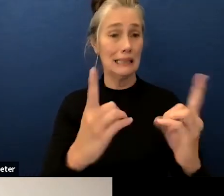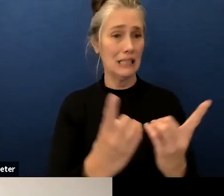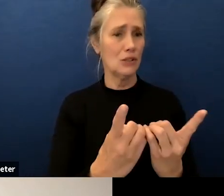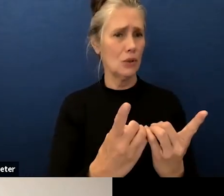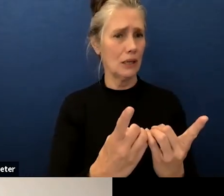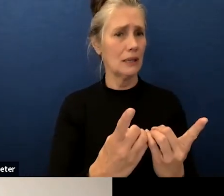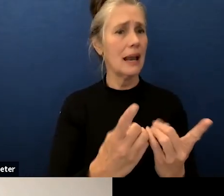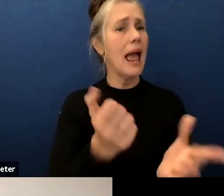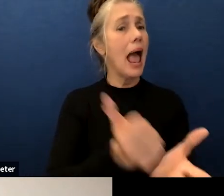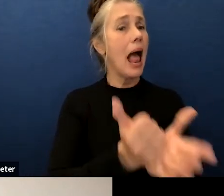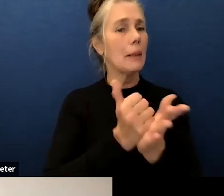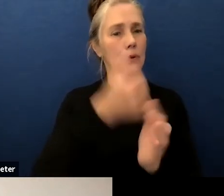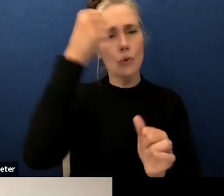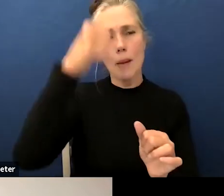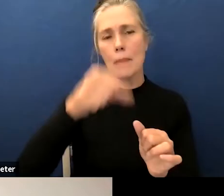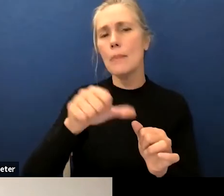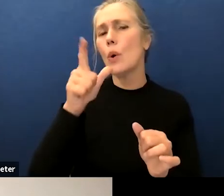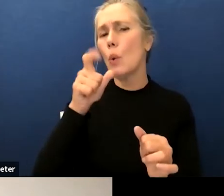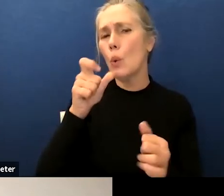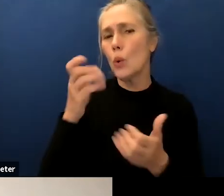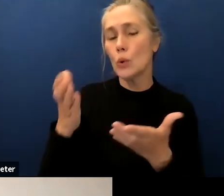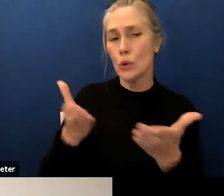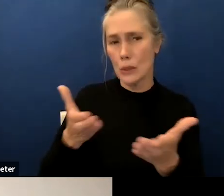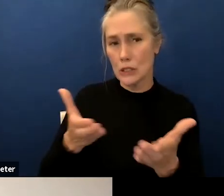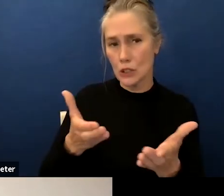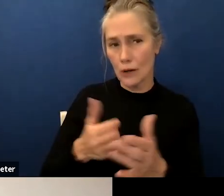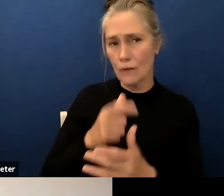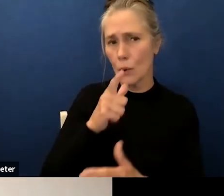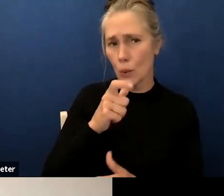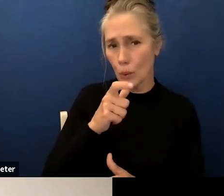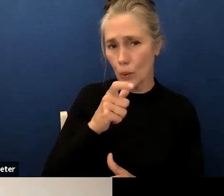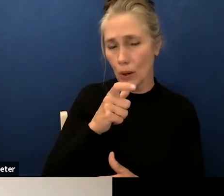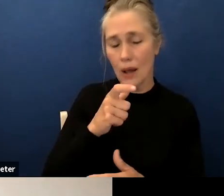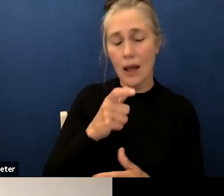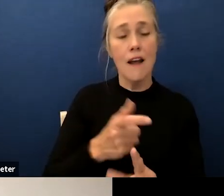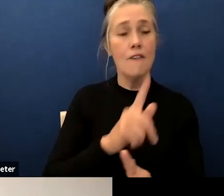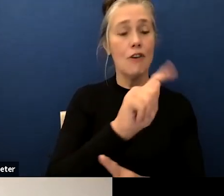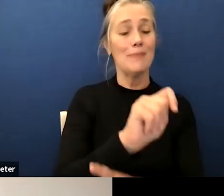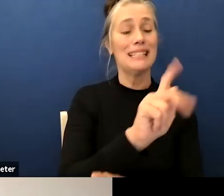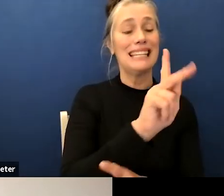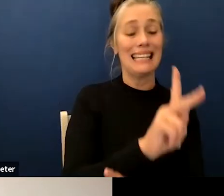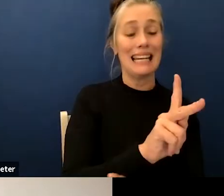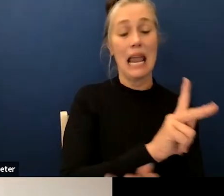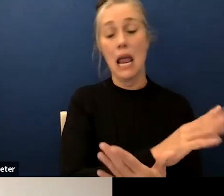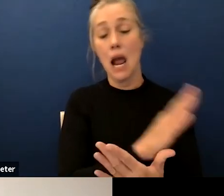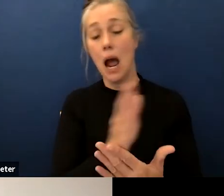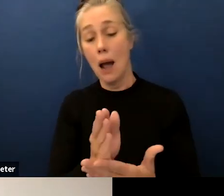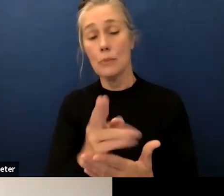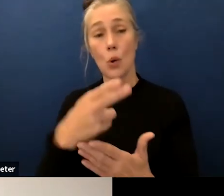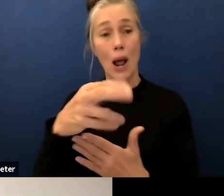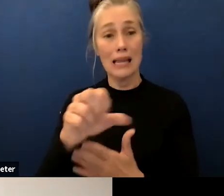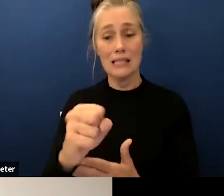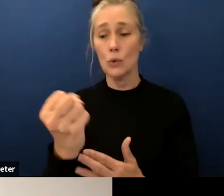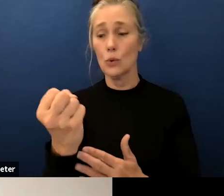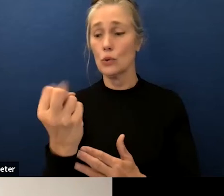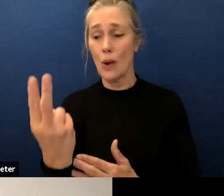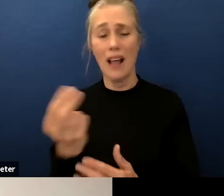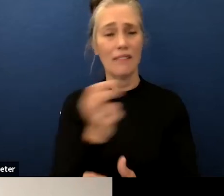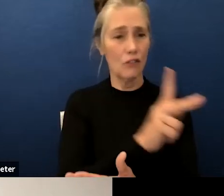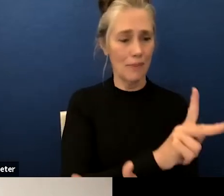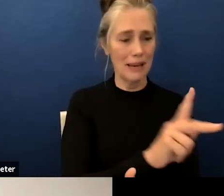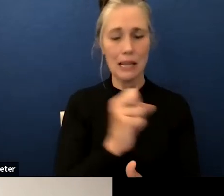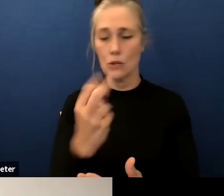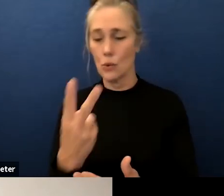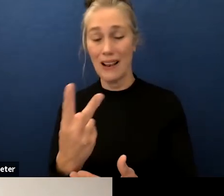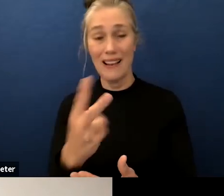that of all of our tk through 12th grade students in santa barbara unified 53 of our students are